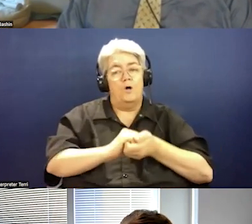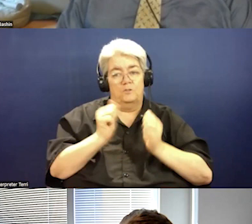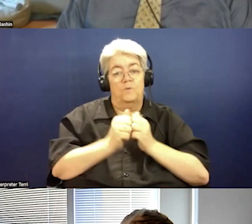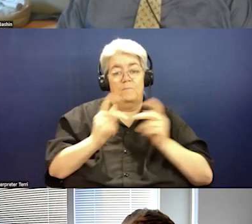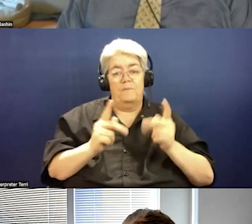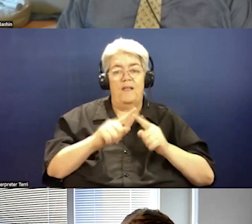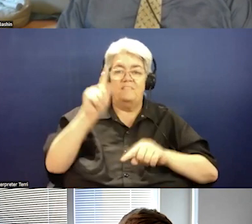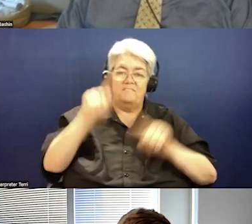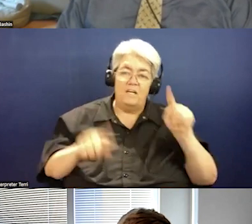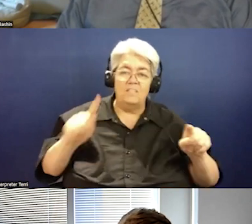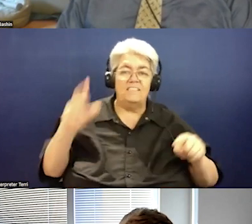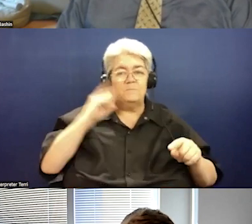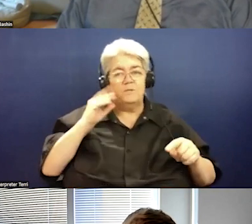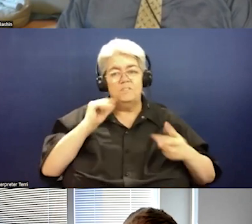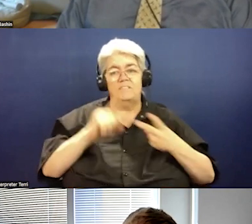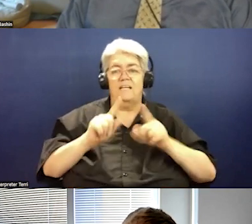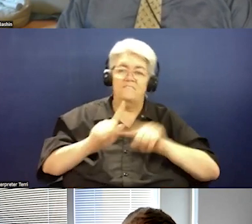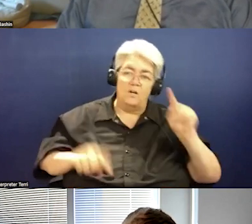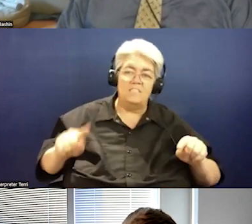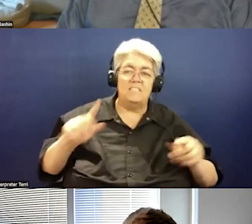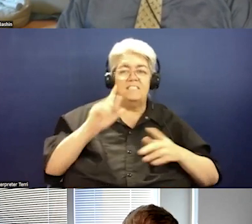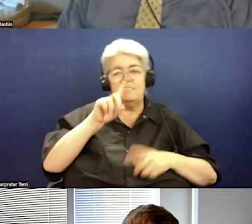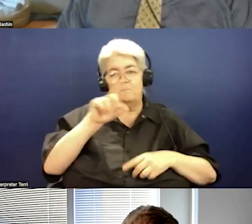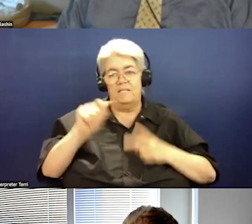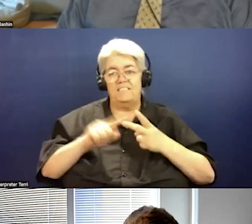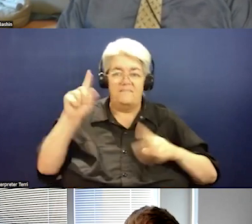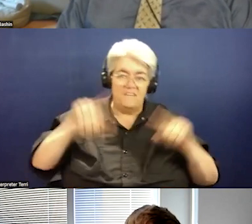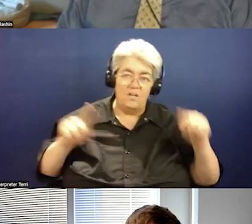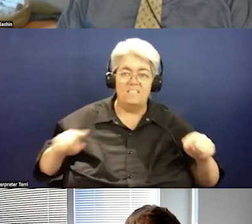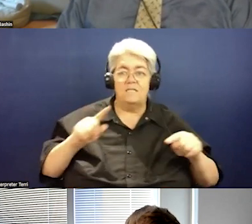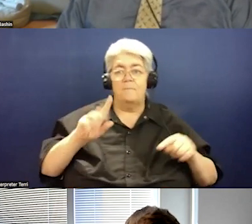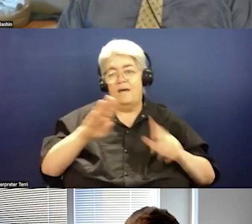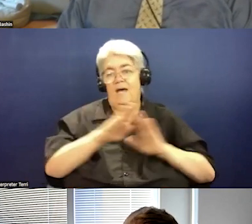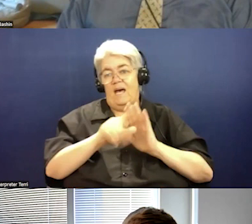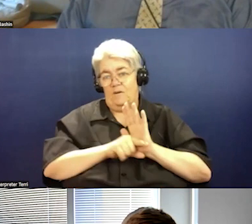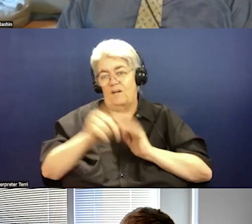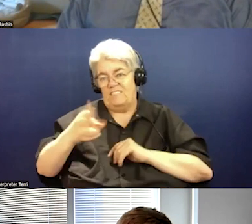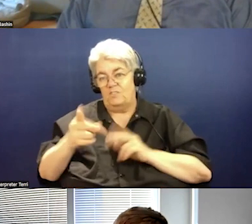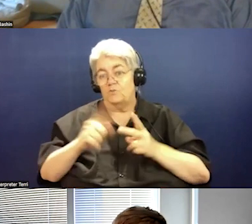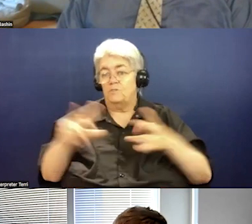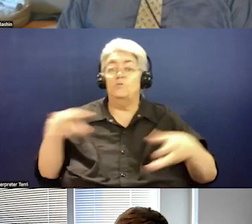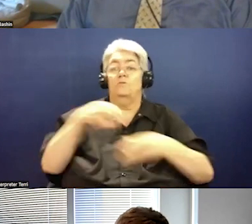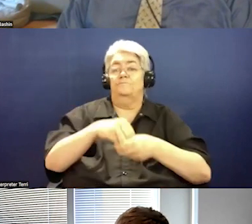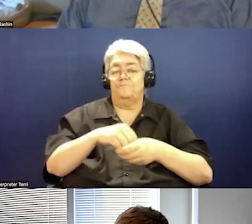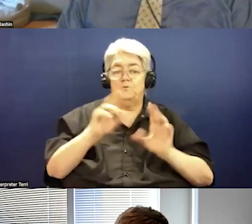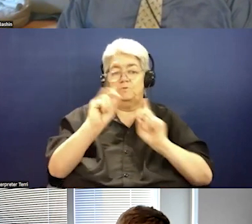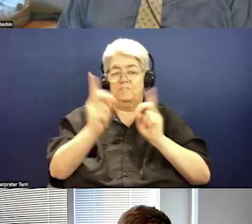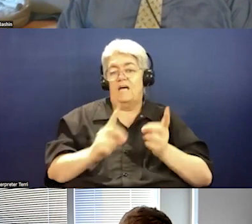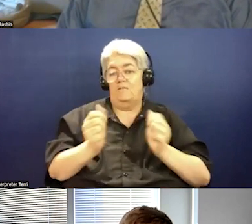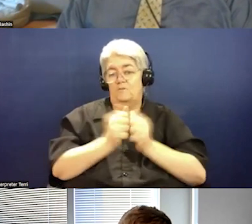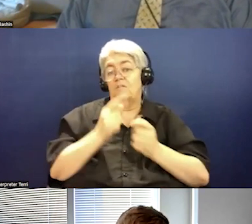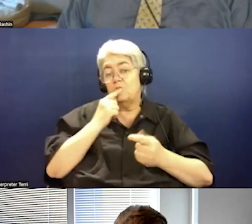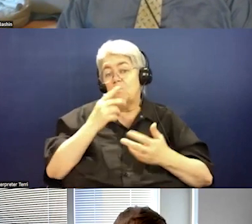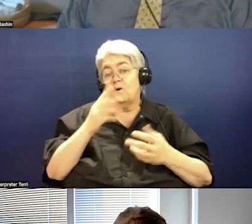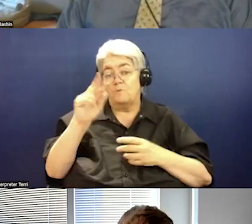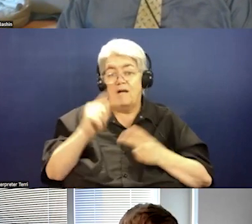lived experiences, disabilities, and backgrounds, um, co-designing and co-creating this work together. So Brian, I really just appreciate you